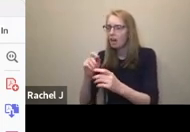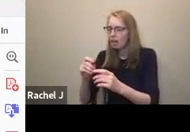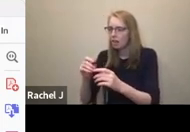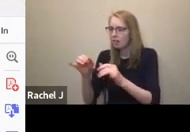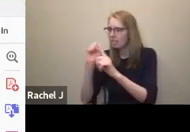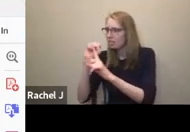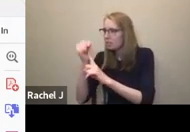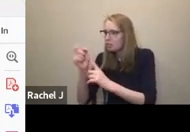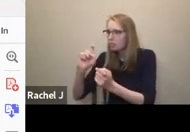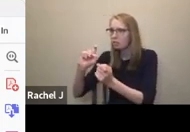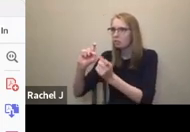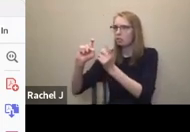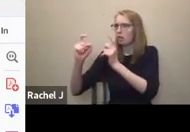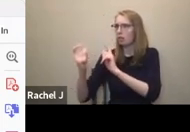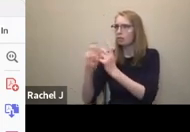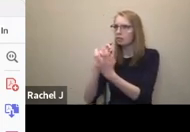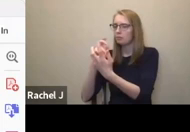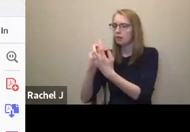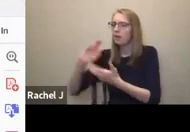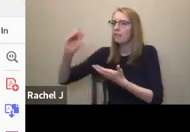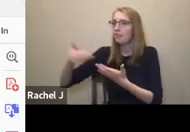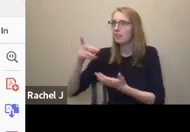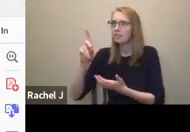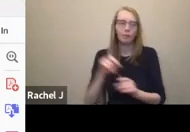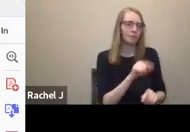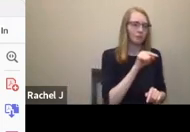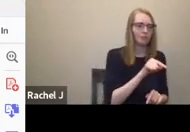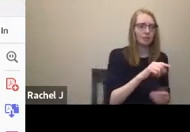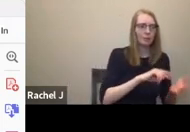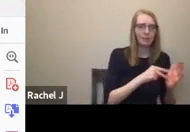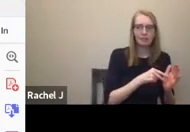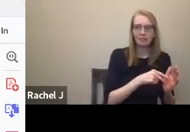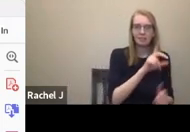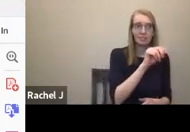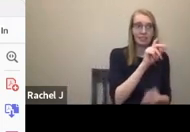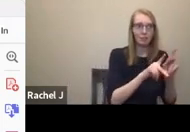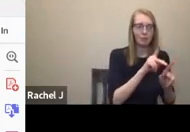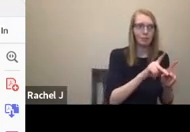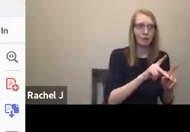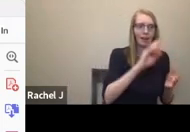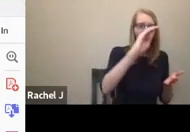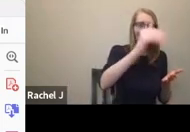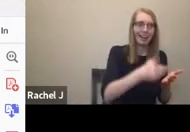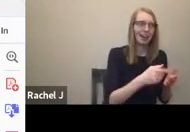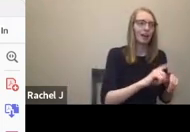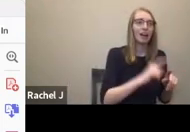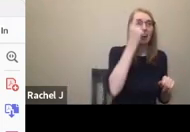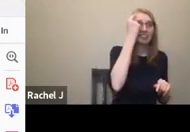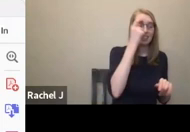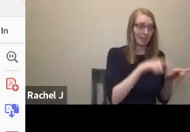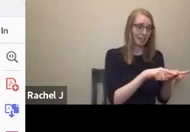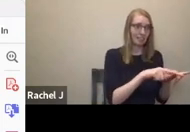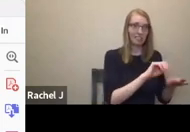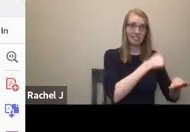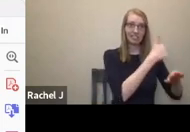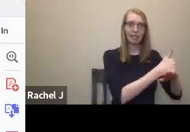happening is we're inviting disabled people in, but we're saying, here's how theatre is. So if you want to do theatre, you've got to do it this way. So blocking, for example,